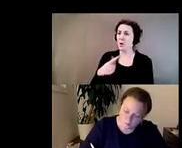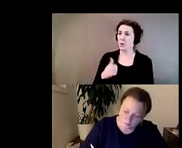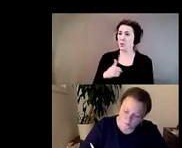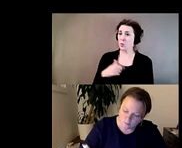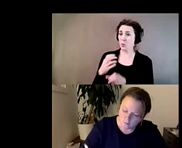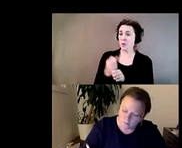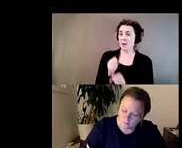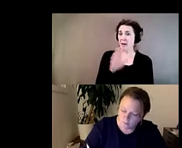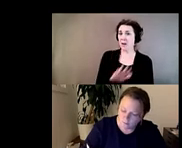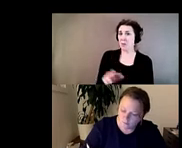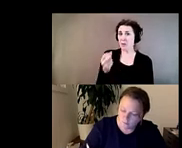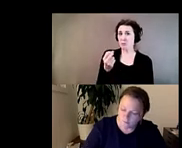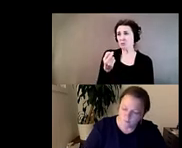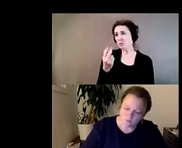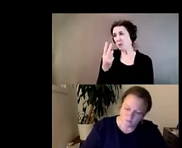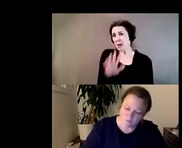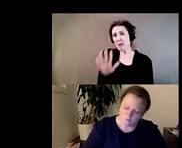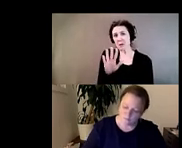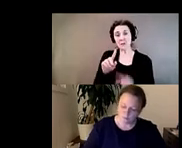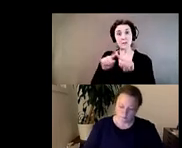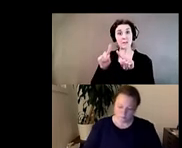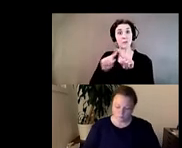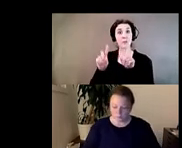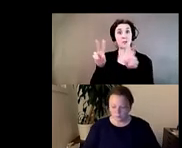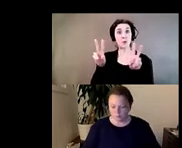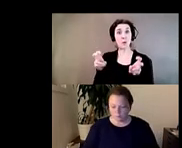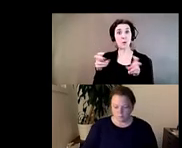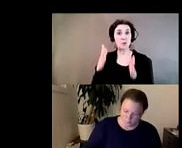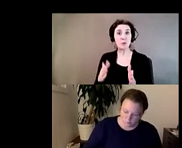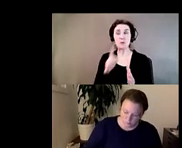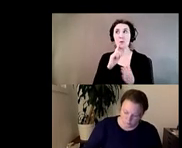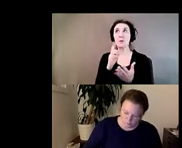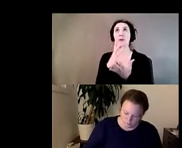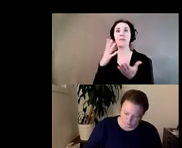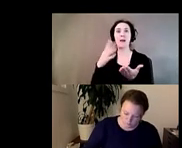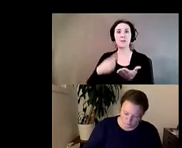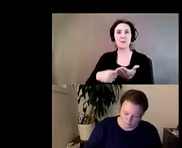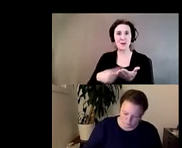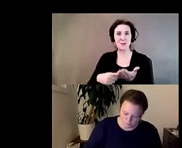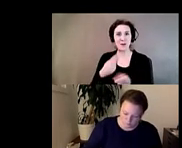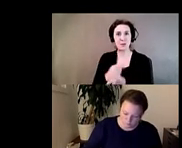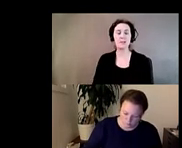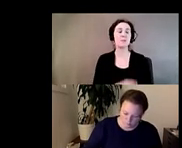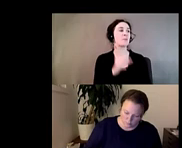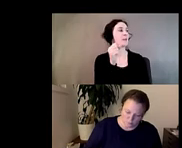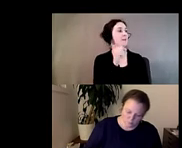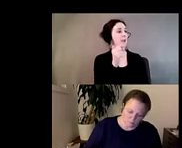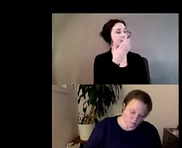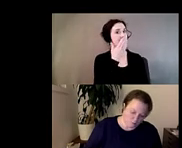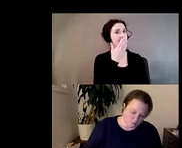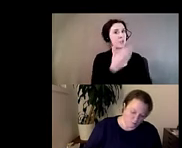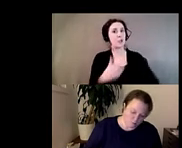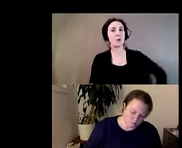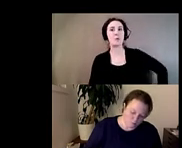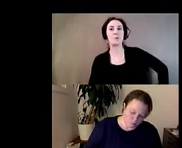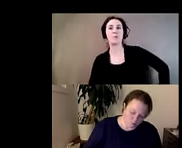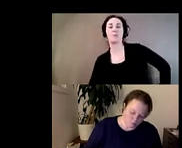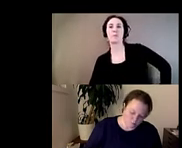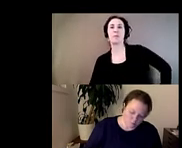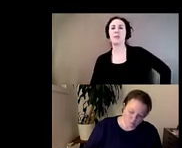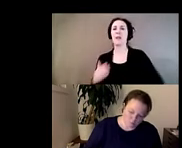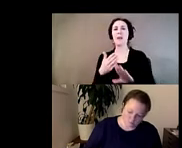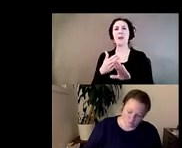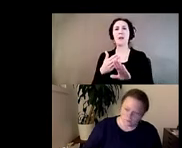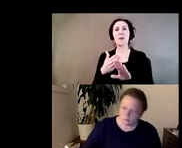quotes or so from a variety of contributors so there's lots to talk about here. There is, John. Thank you. I guess I would before I